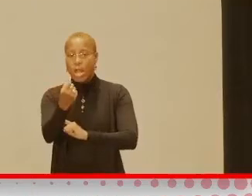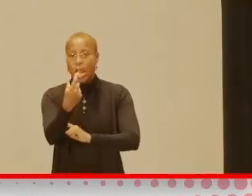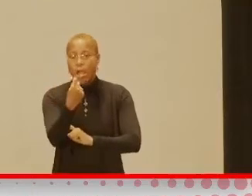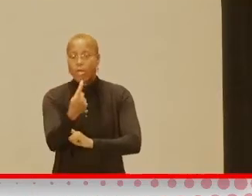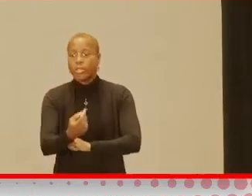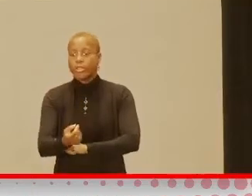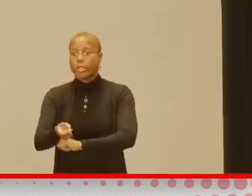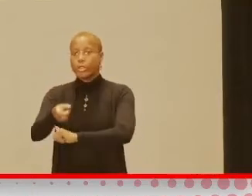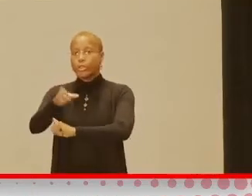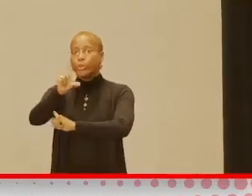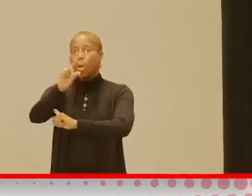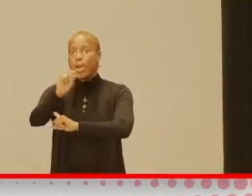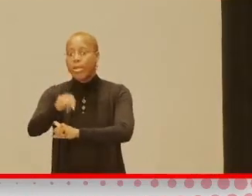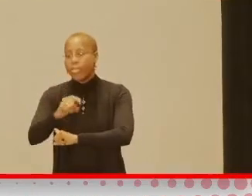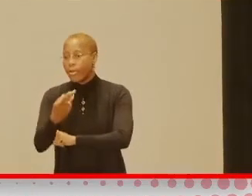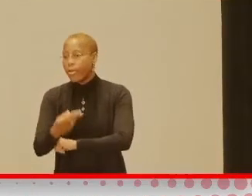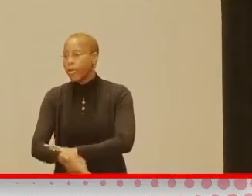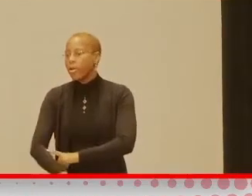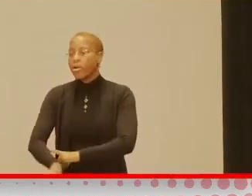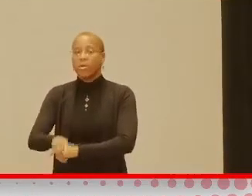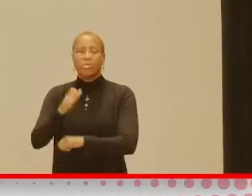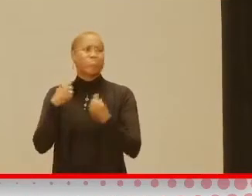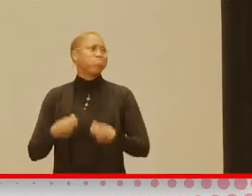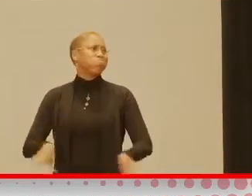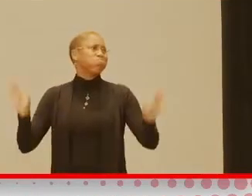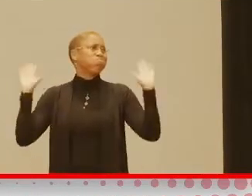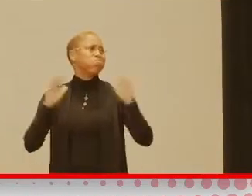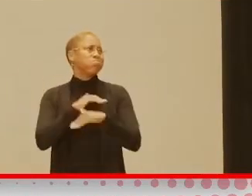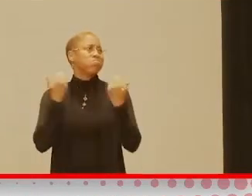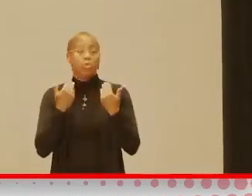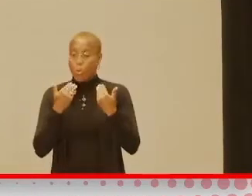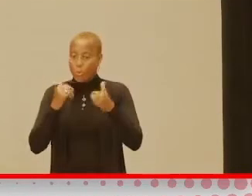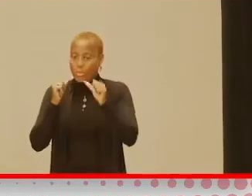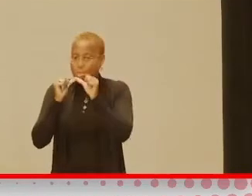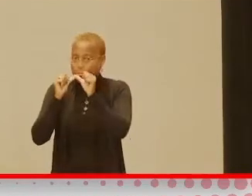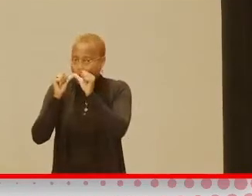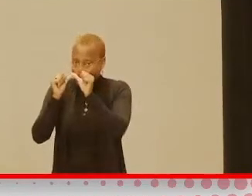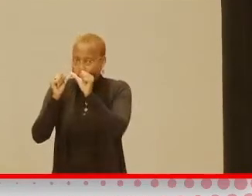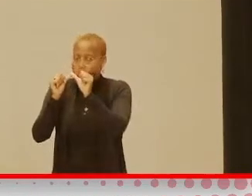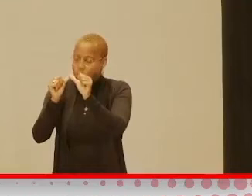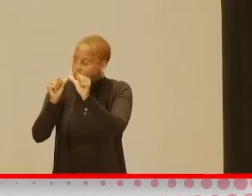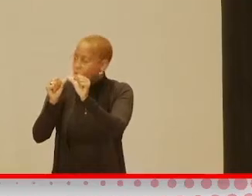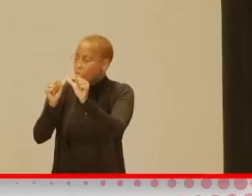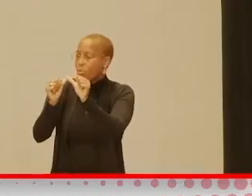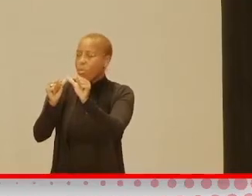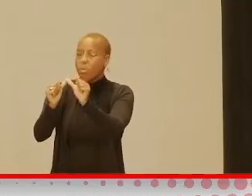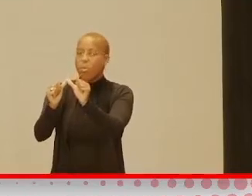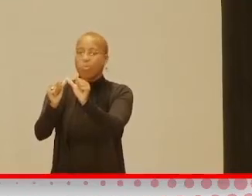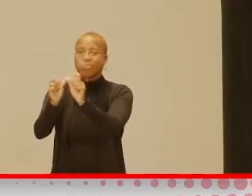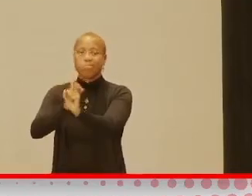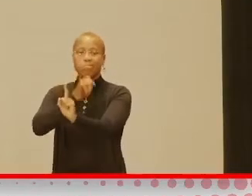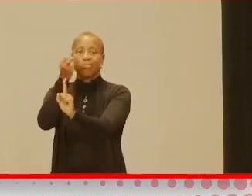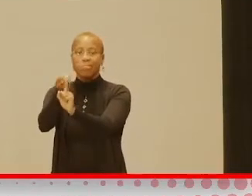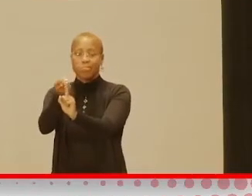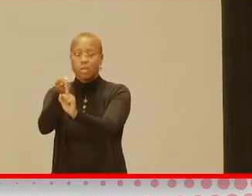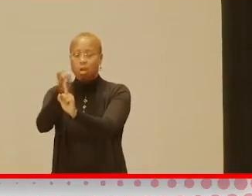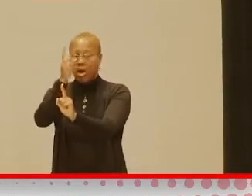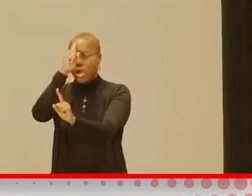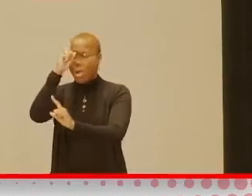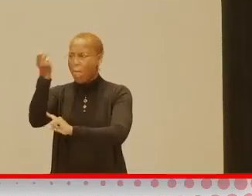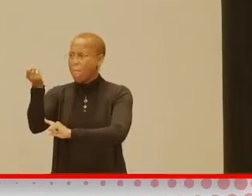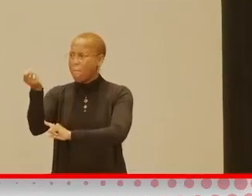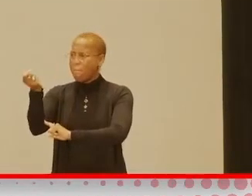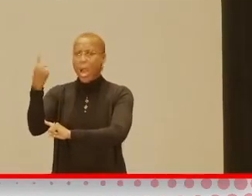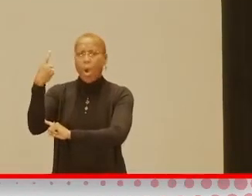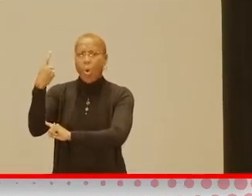Try it a 20th time. You know, don't give up. Keep trying with them because, you know, one day it will click and one day, you know, they'll